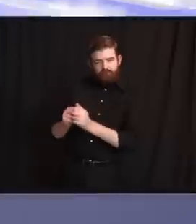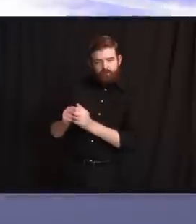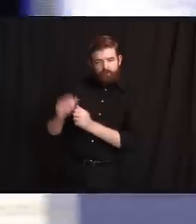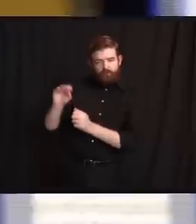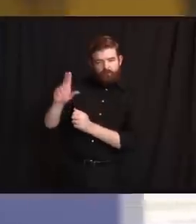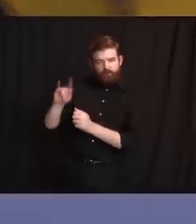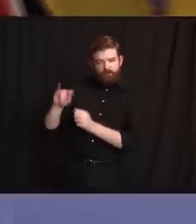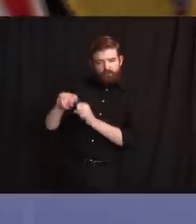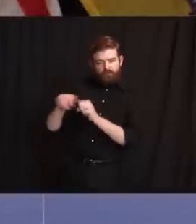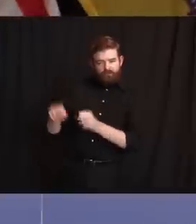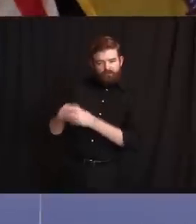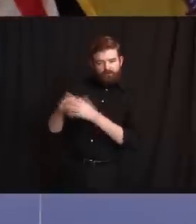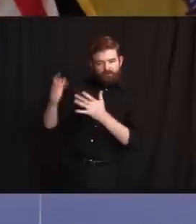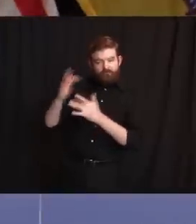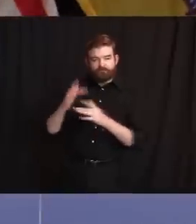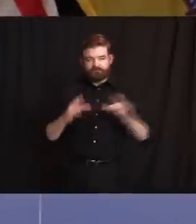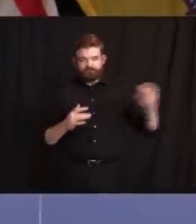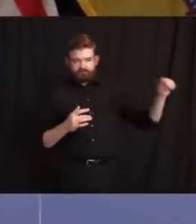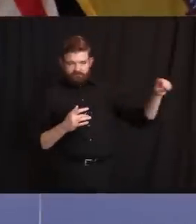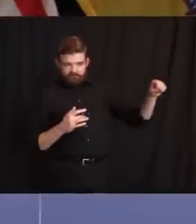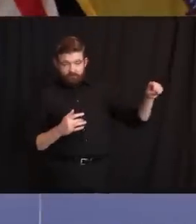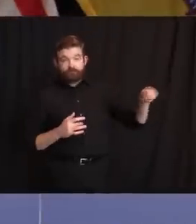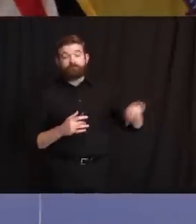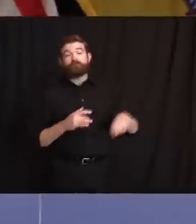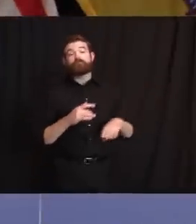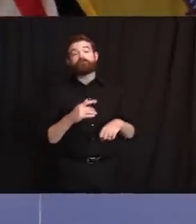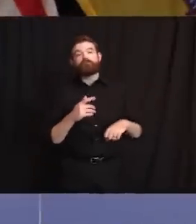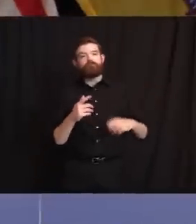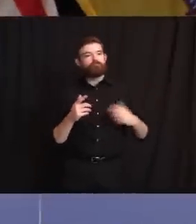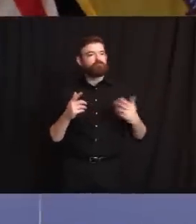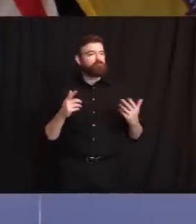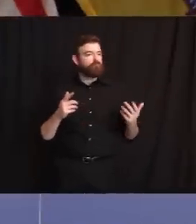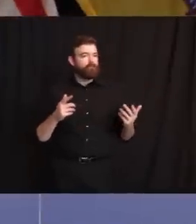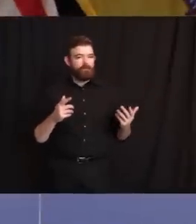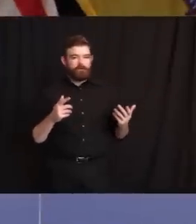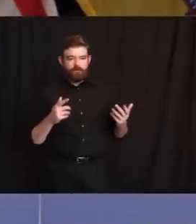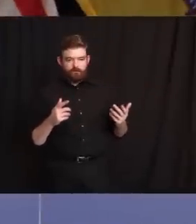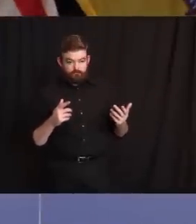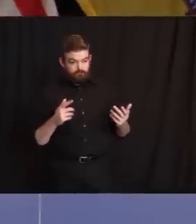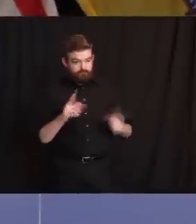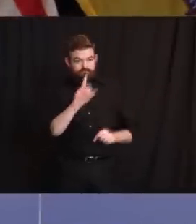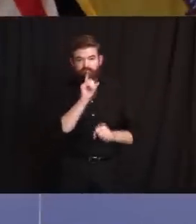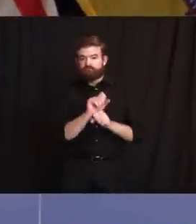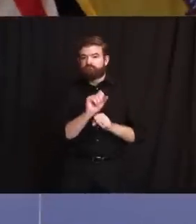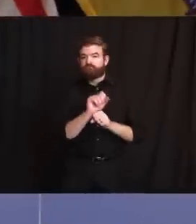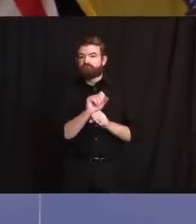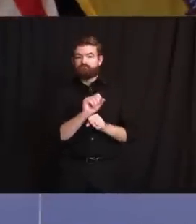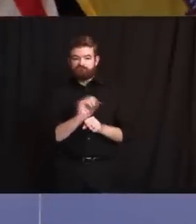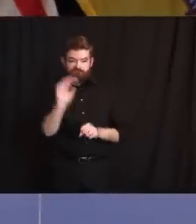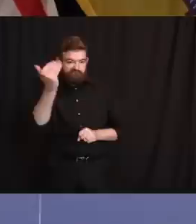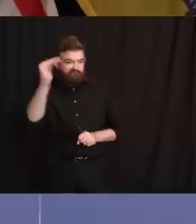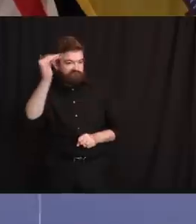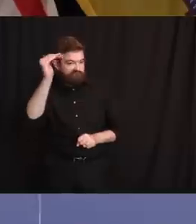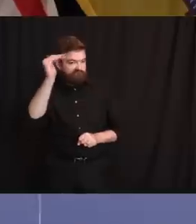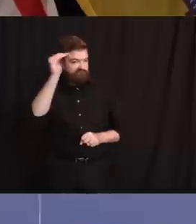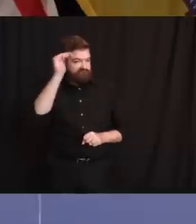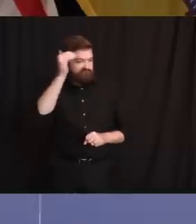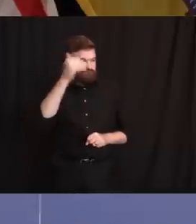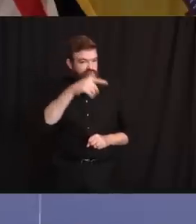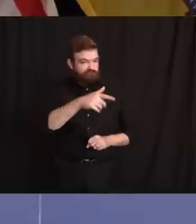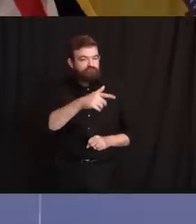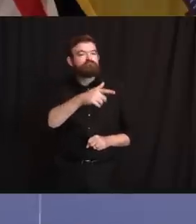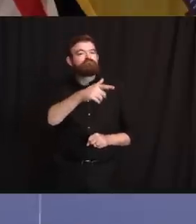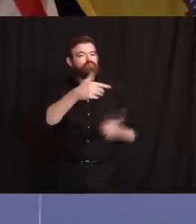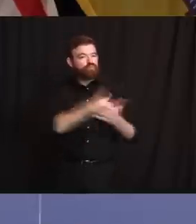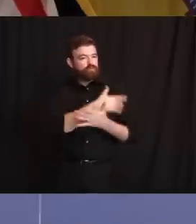Yeah. At this point, um, at all, all signs are pointing to an aggressive inflammatory immune response to the COVID